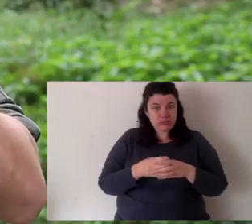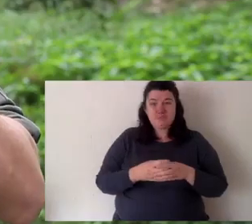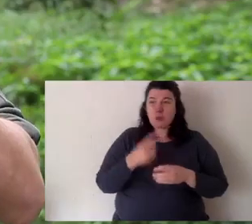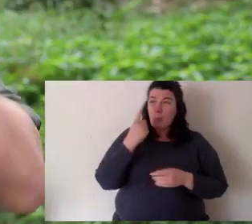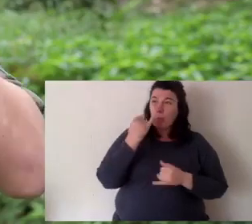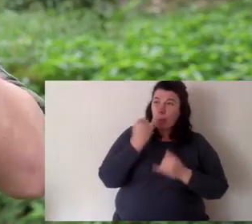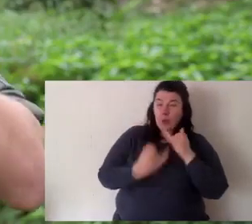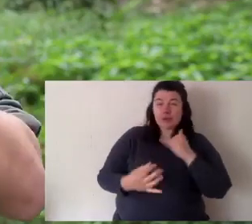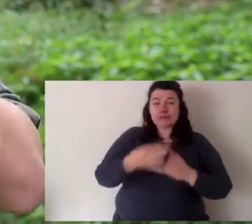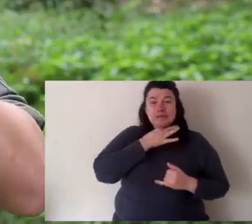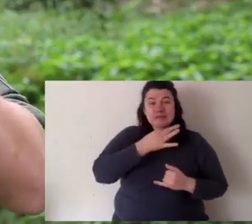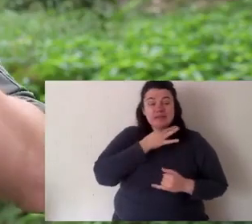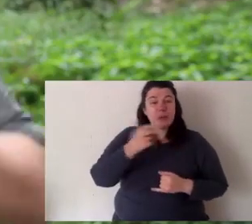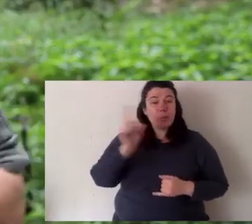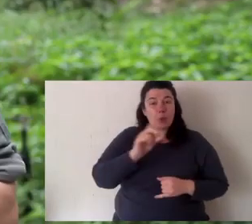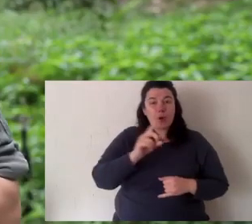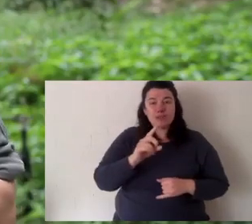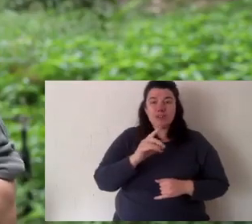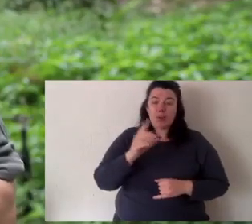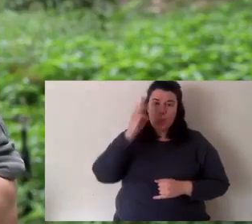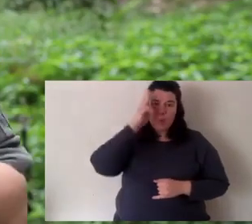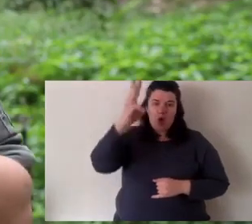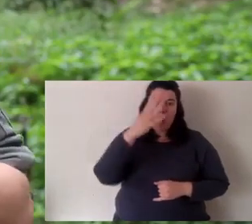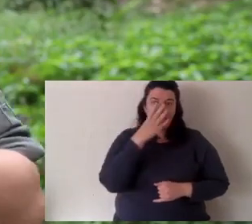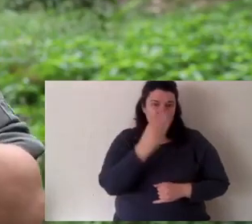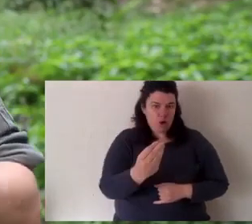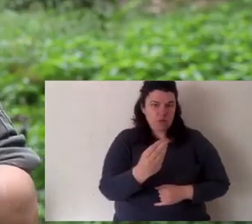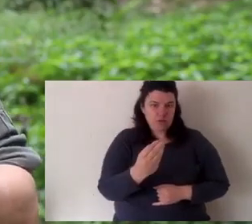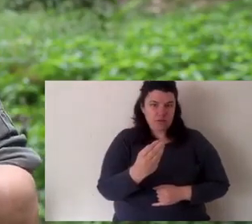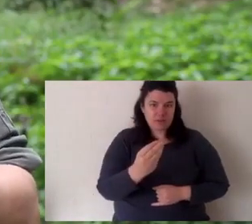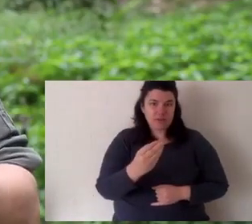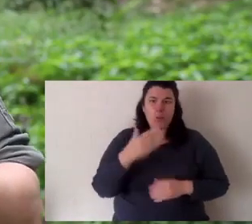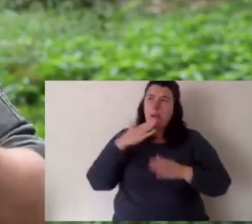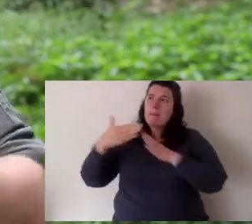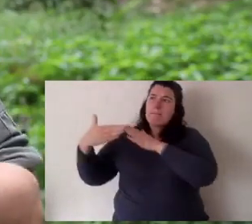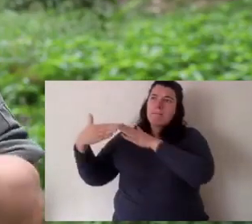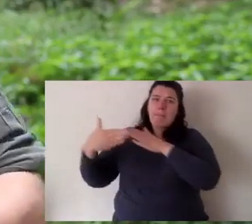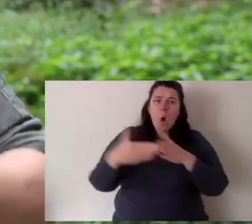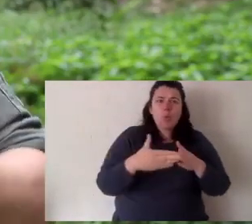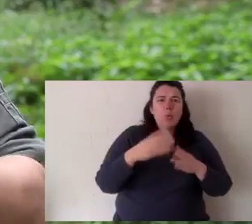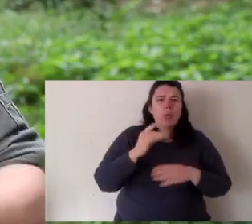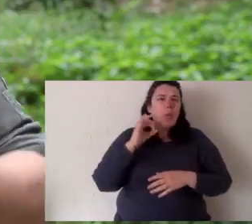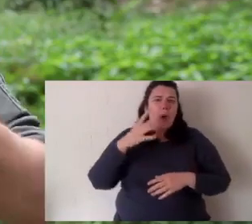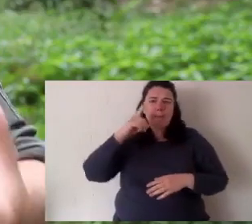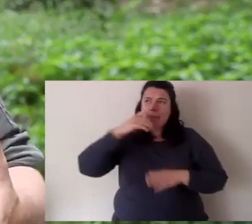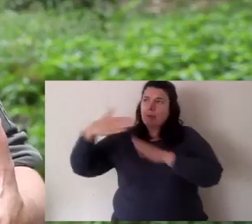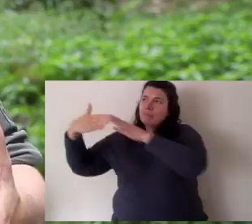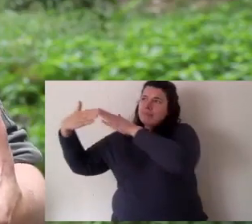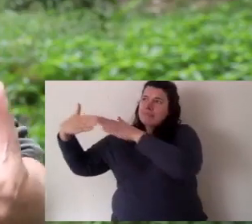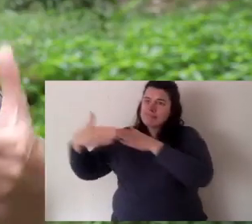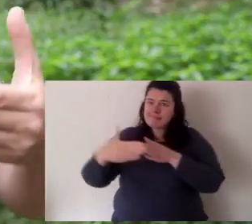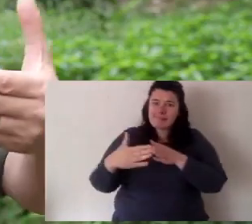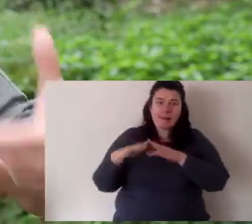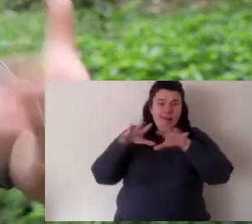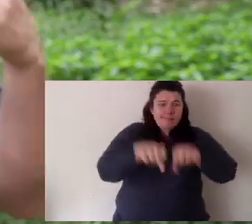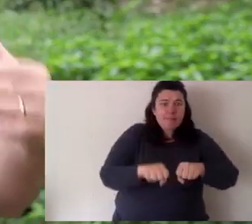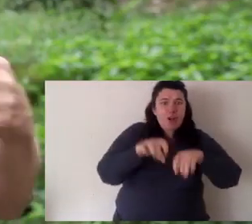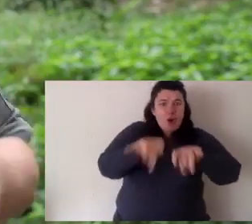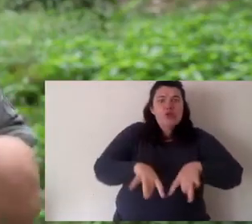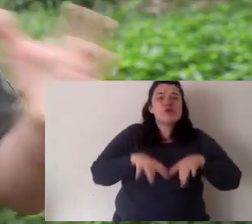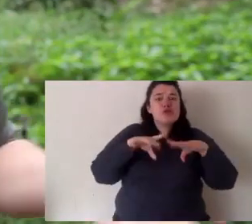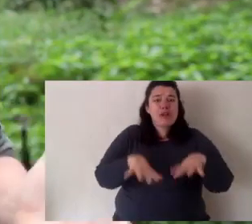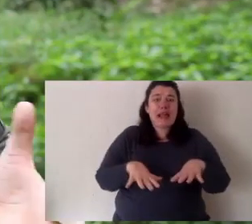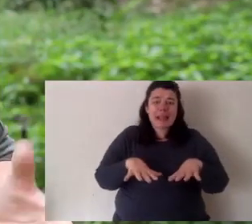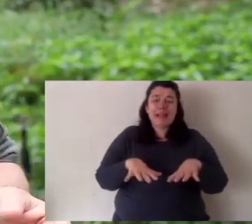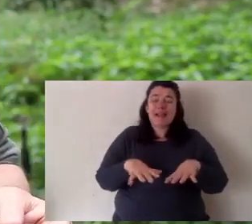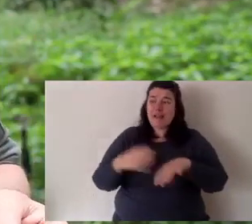one that is probably the worst of all is the feral fox. The feral fox was introduced to Australia with Europeans